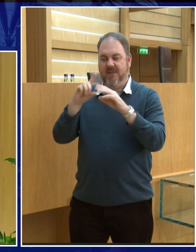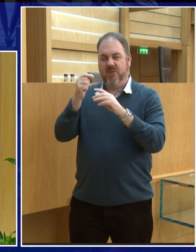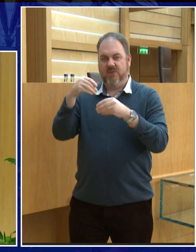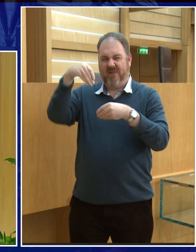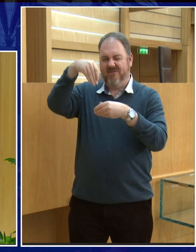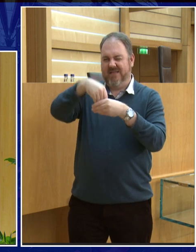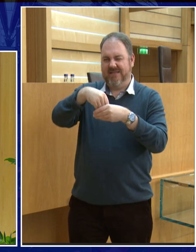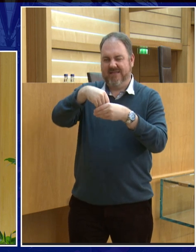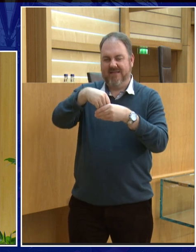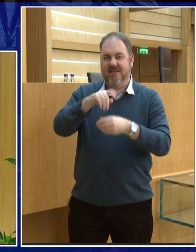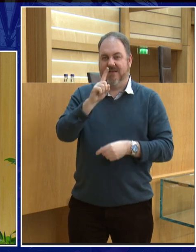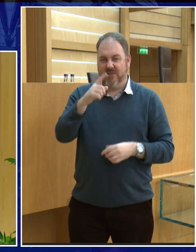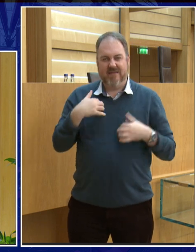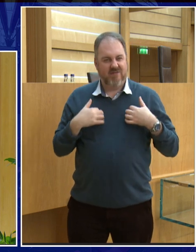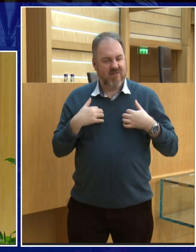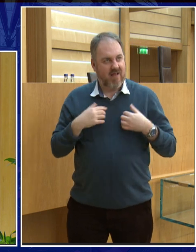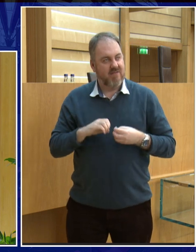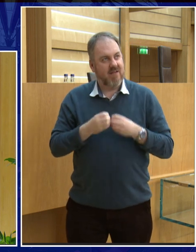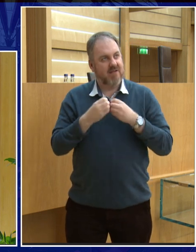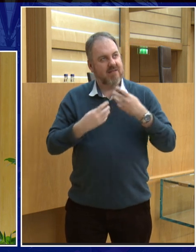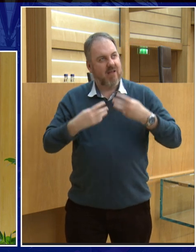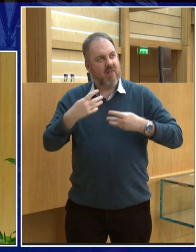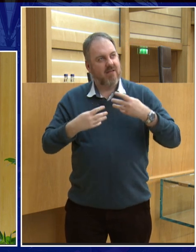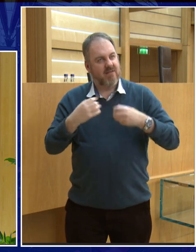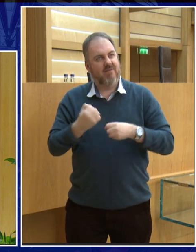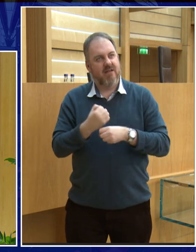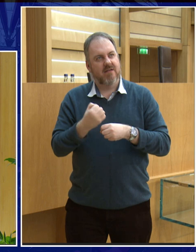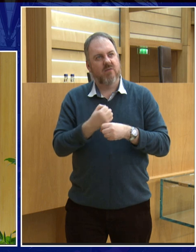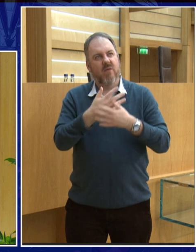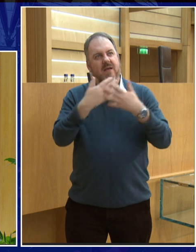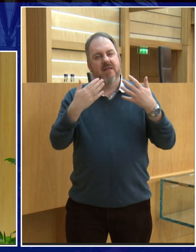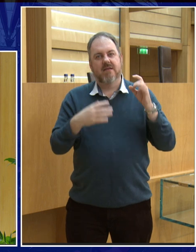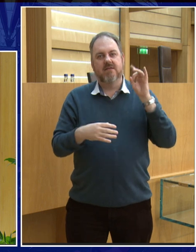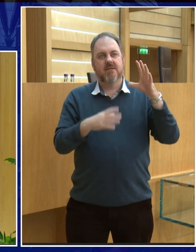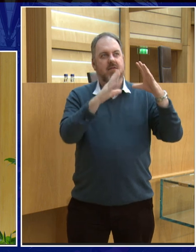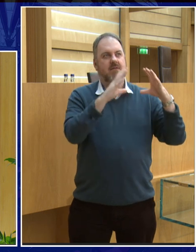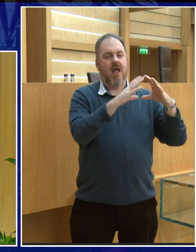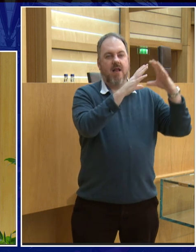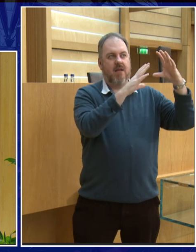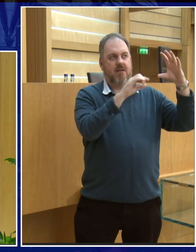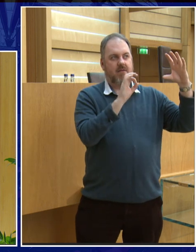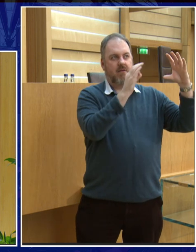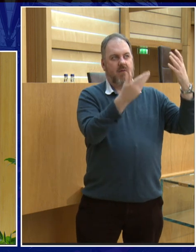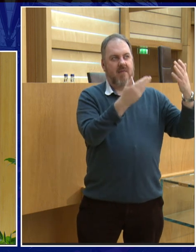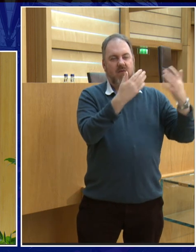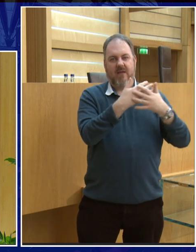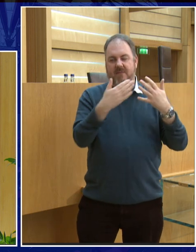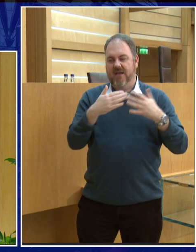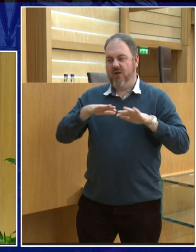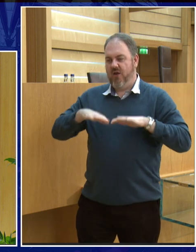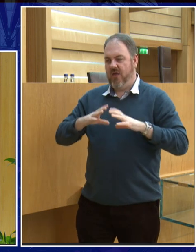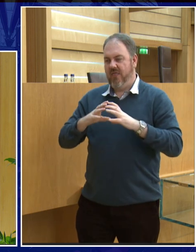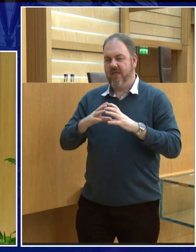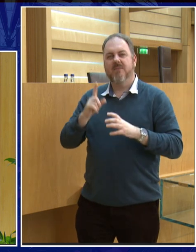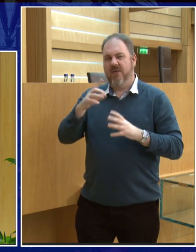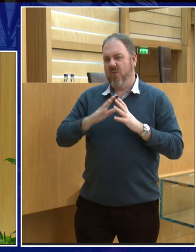but it's an interesting calculation to do I've done it for the sun and I've done it for I've done it for the earth in the sun and for the earth in Jupiter but I haven't done it for the earth in the moon